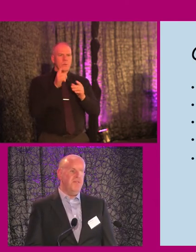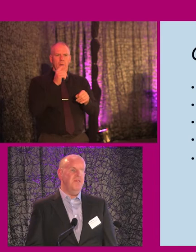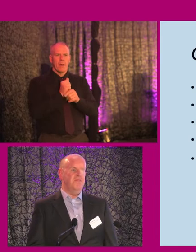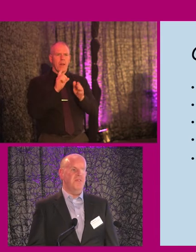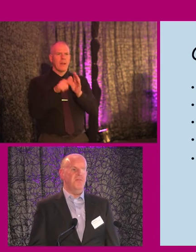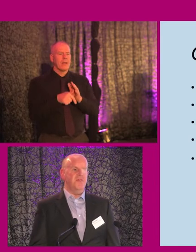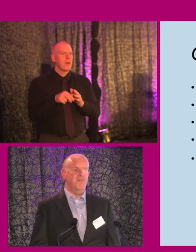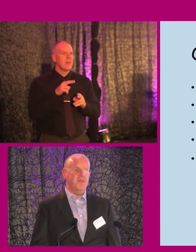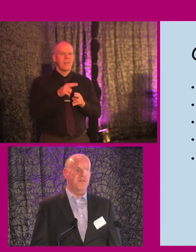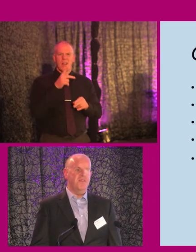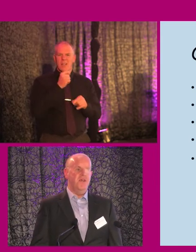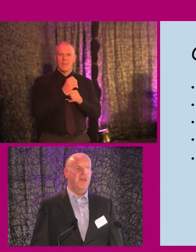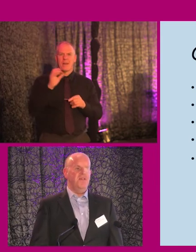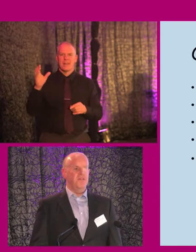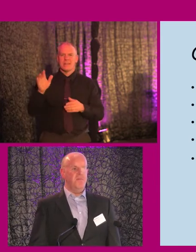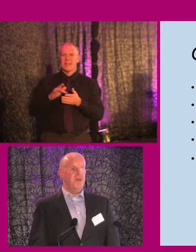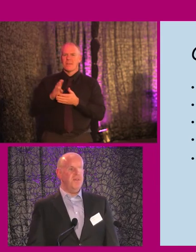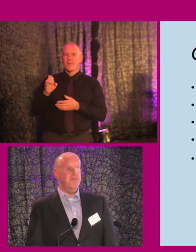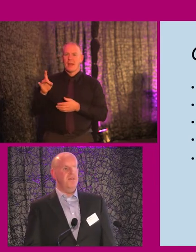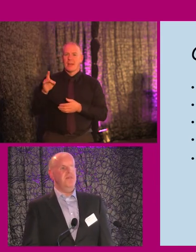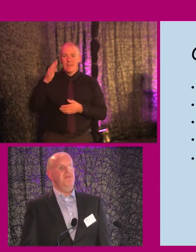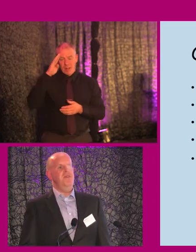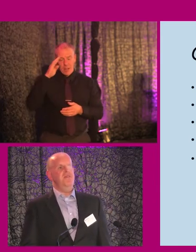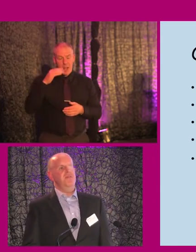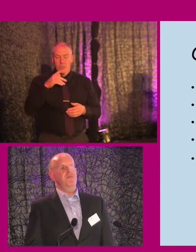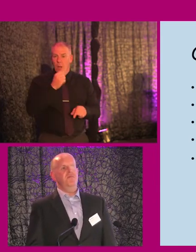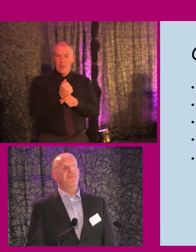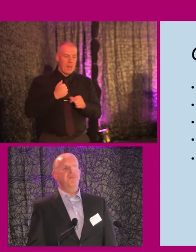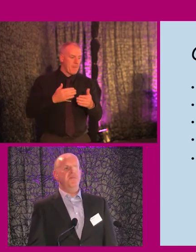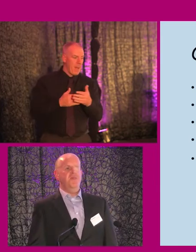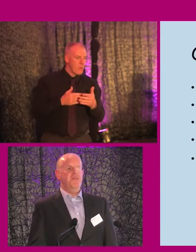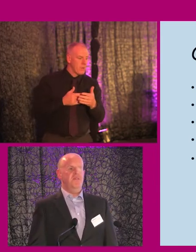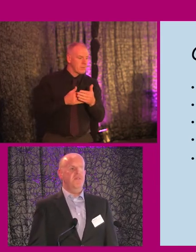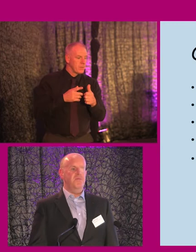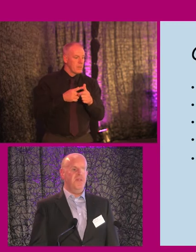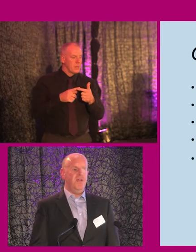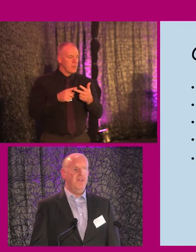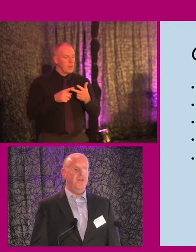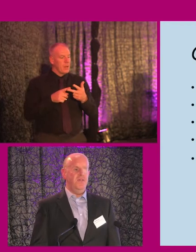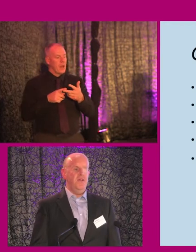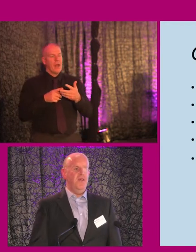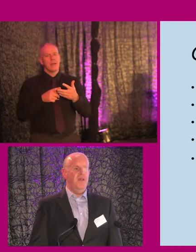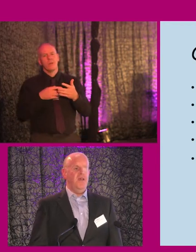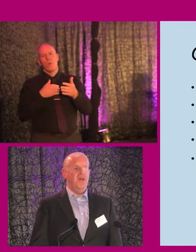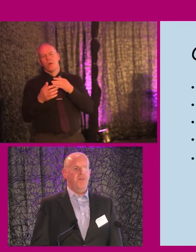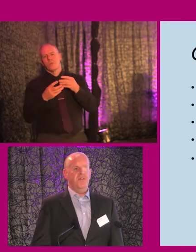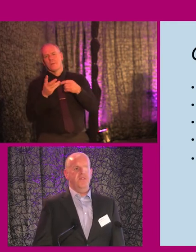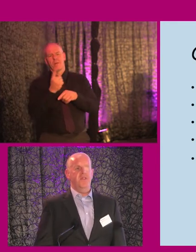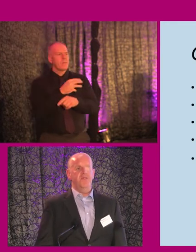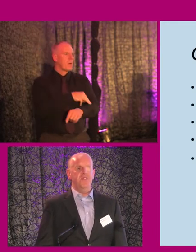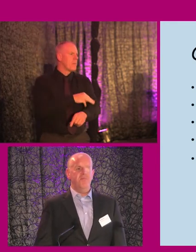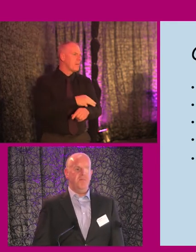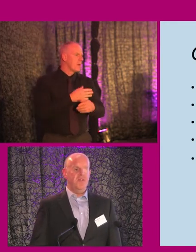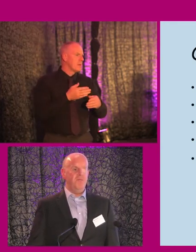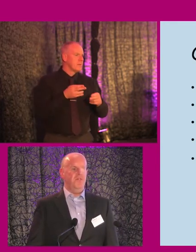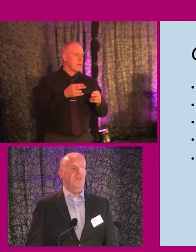I'm going to go to talk about the central bank of Ireland, the kind of barriers that I face, and that most blind people can face in terms of navigation. I'm going to talk to you